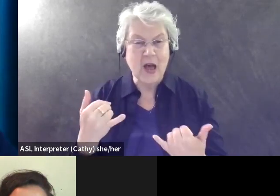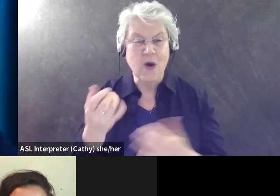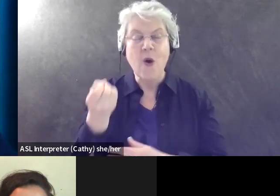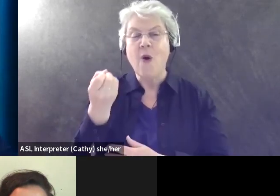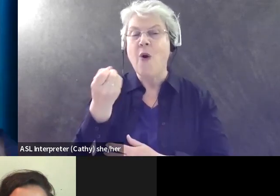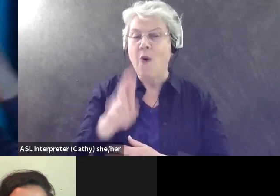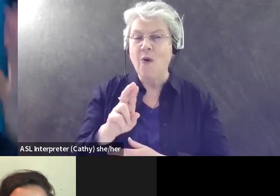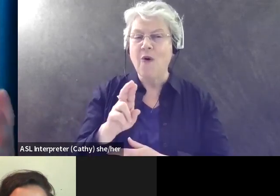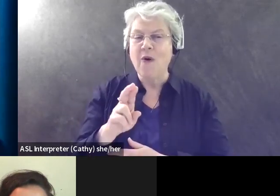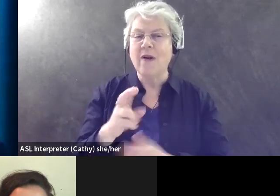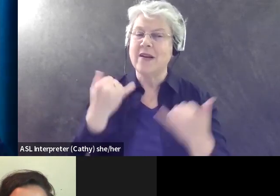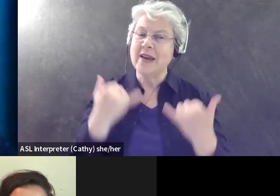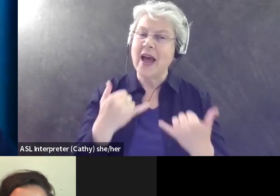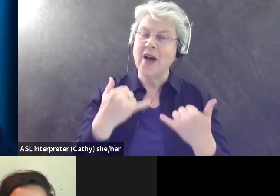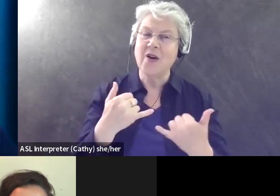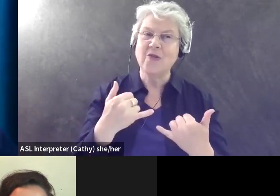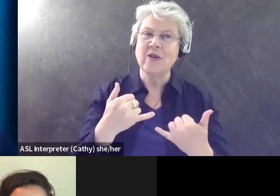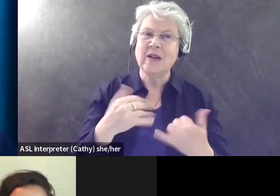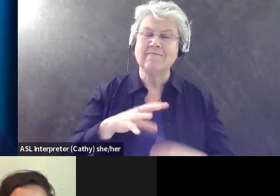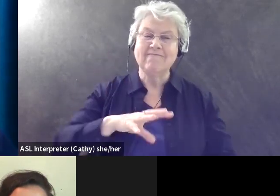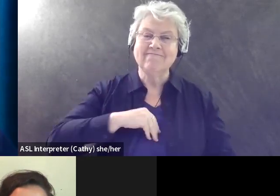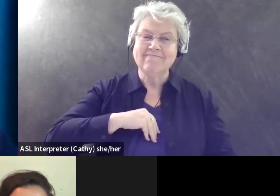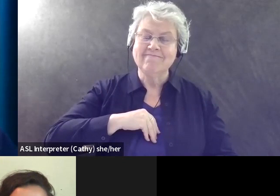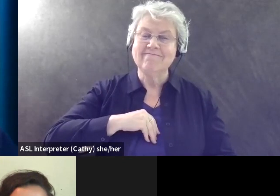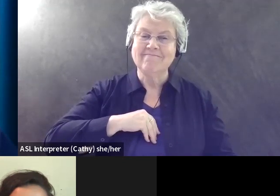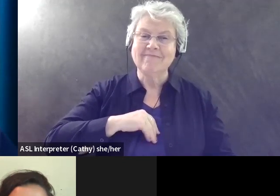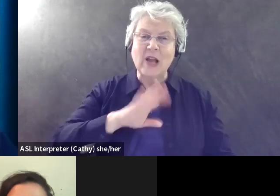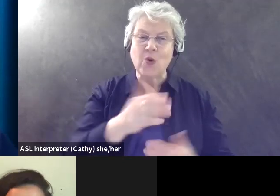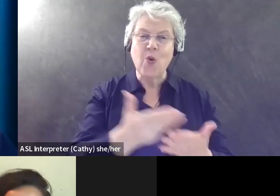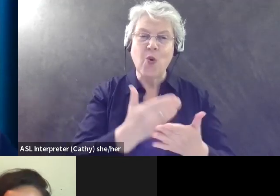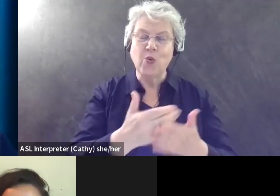with, with your, with what, what, with what your life looks like now?